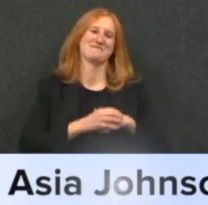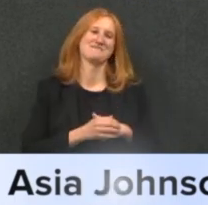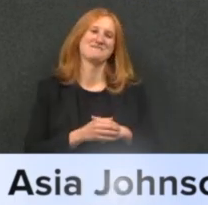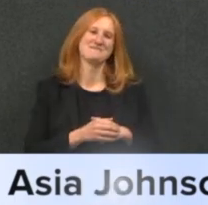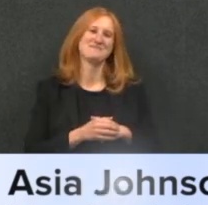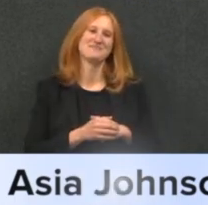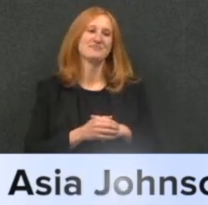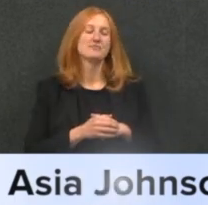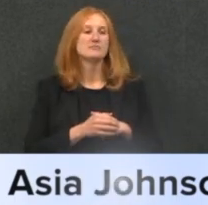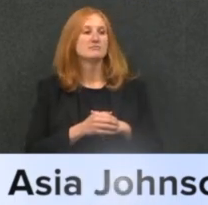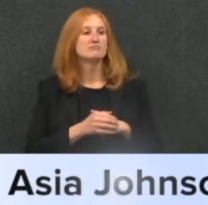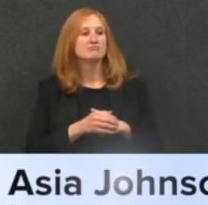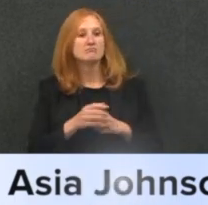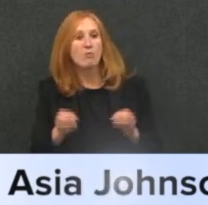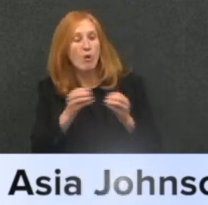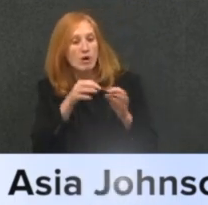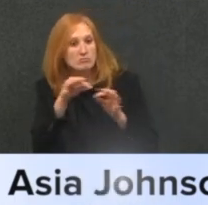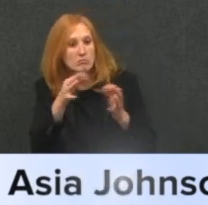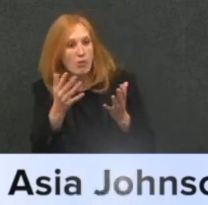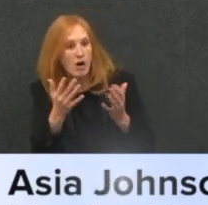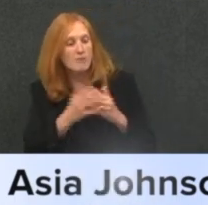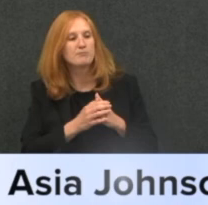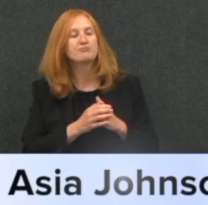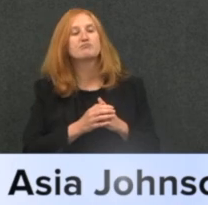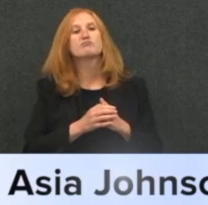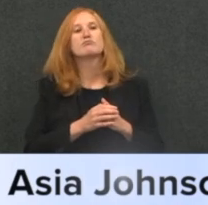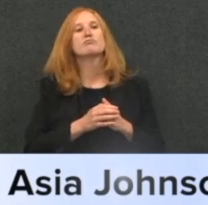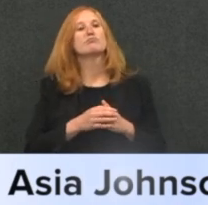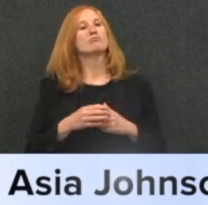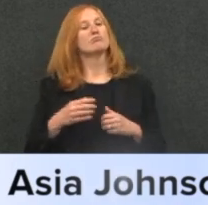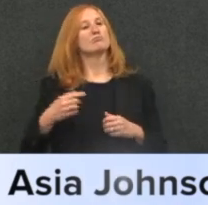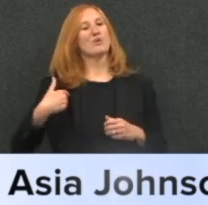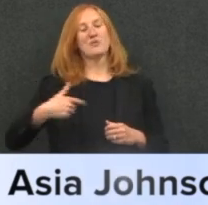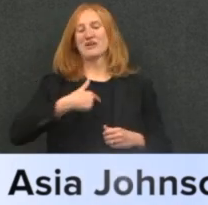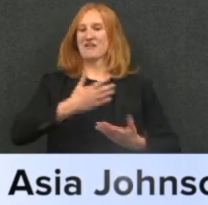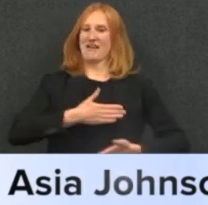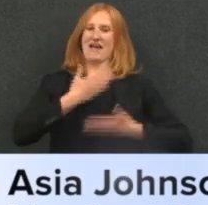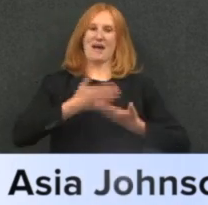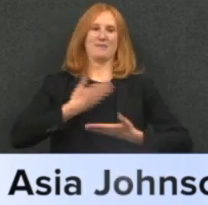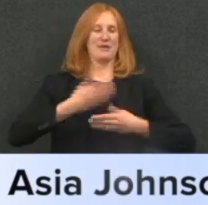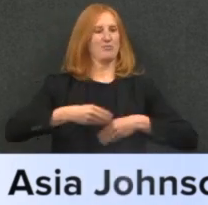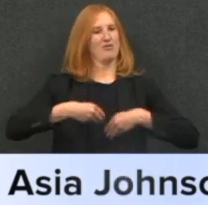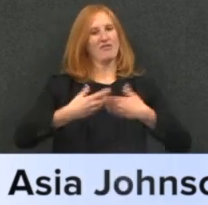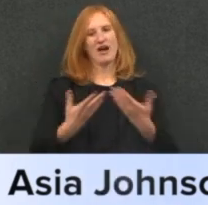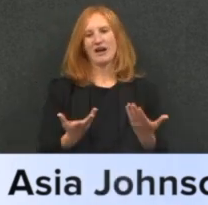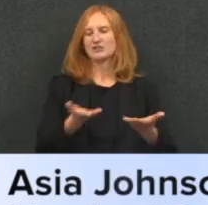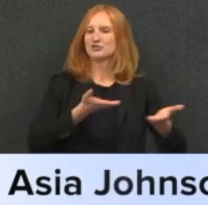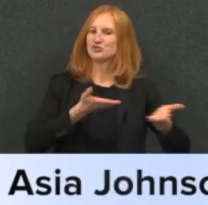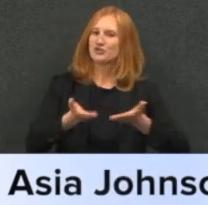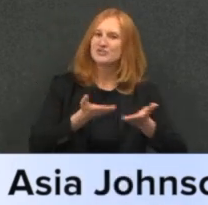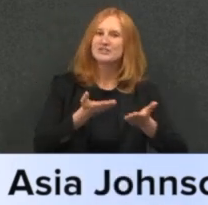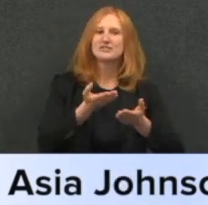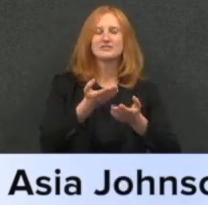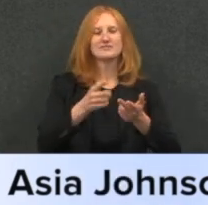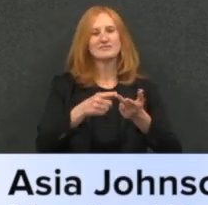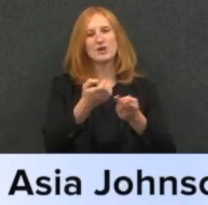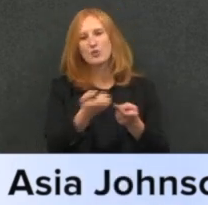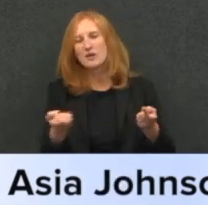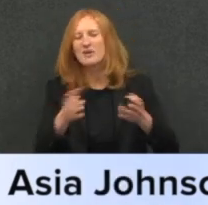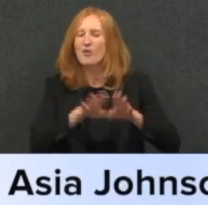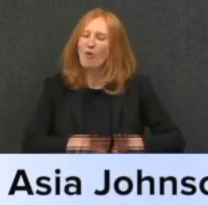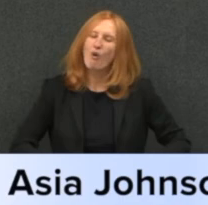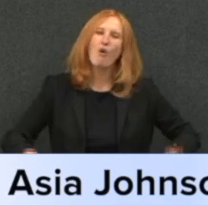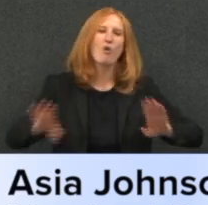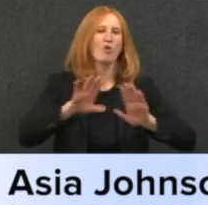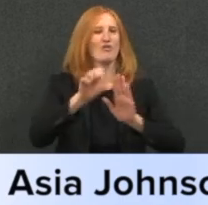time. So, is there anything left to say about it? Just that we are so happy to be providing the services and equipment statewide